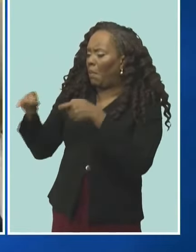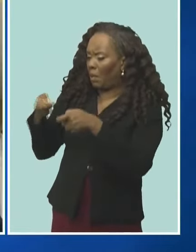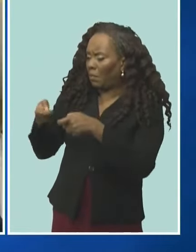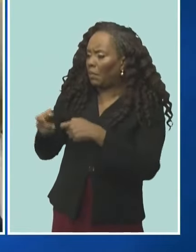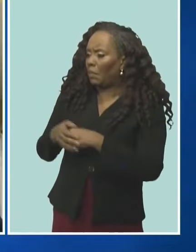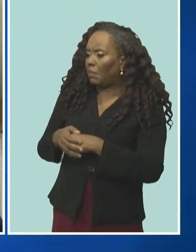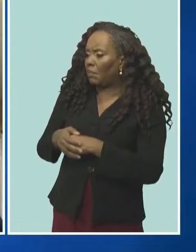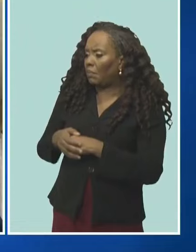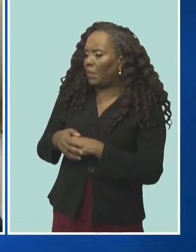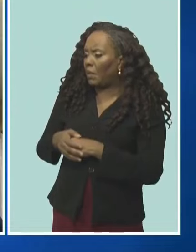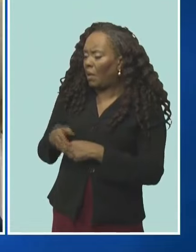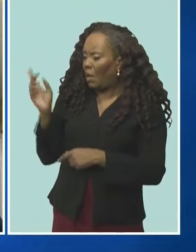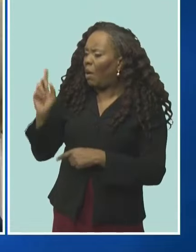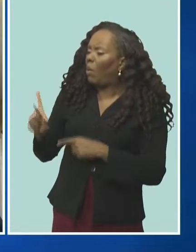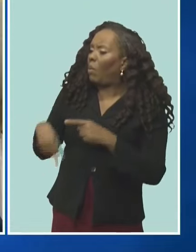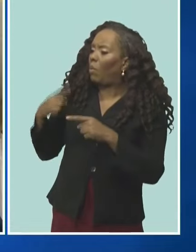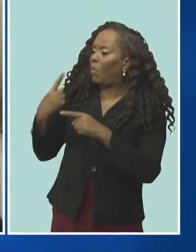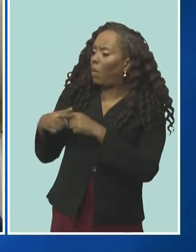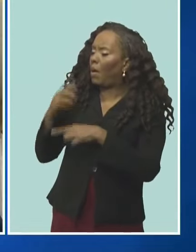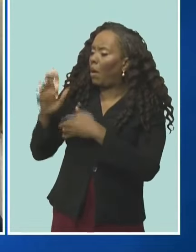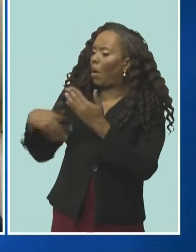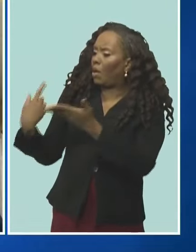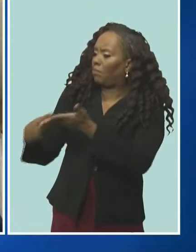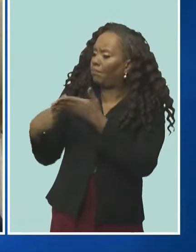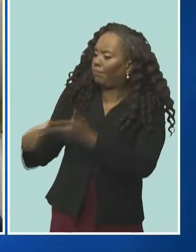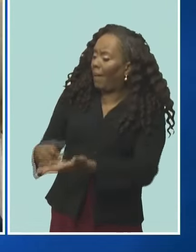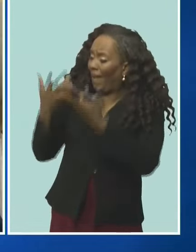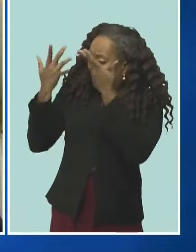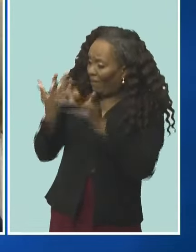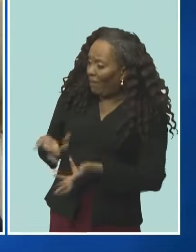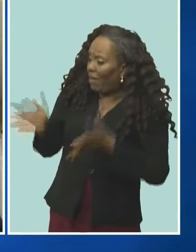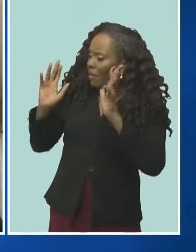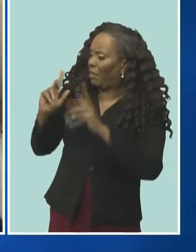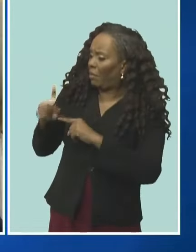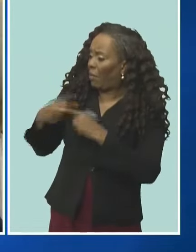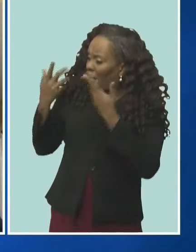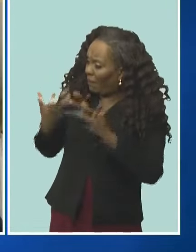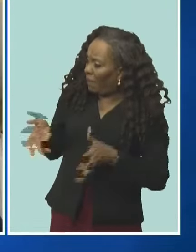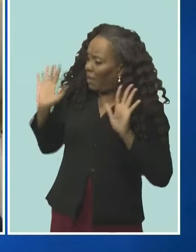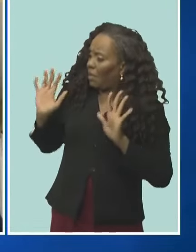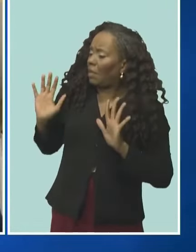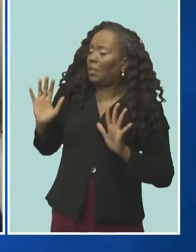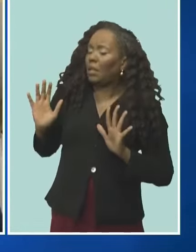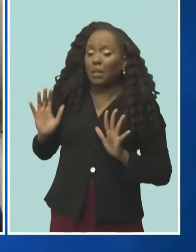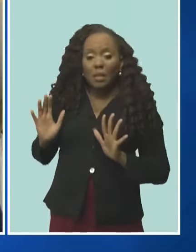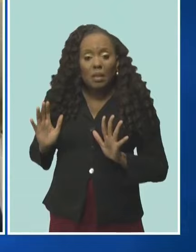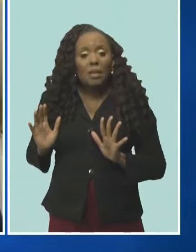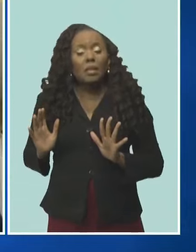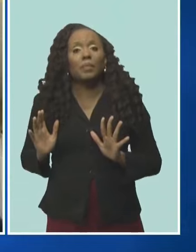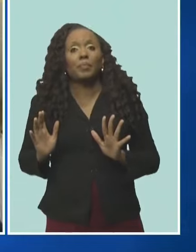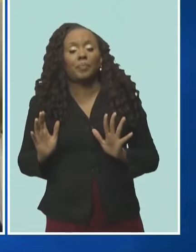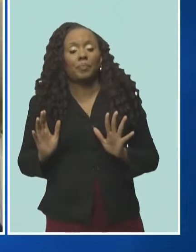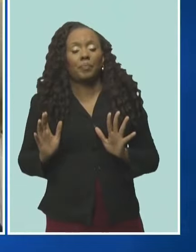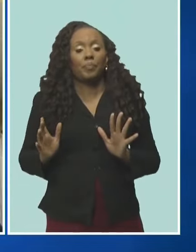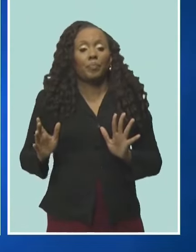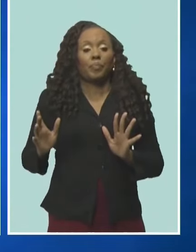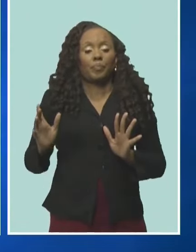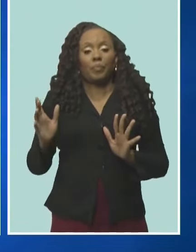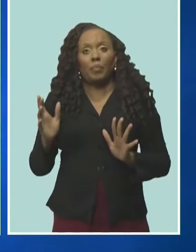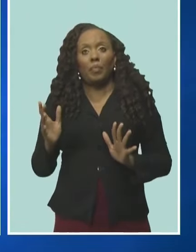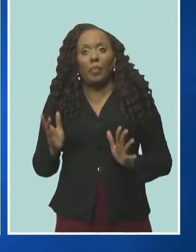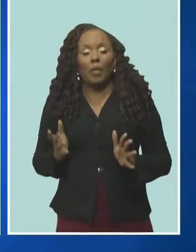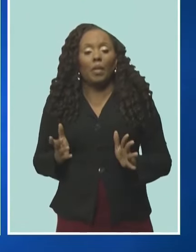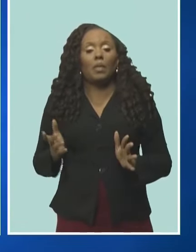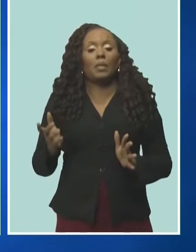as to when you hope to conclude those negotiations so you have agreement on both sides? Well, we had already begun the process